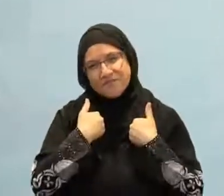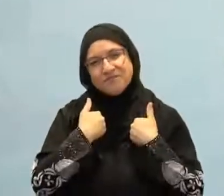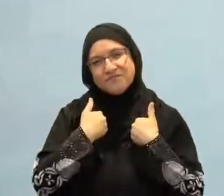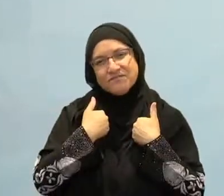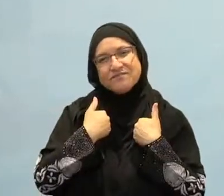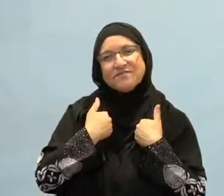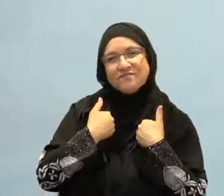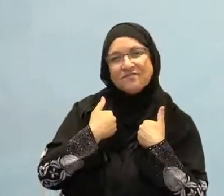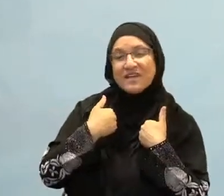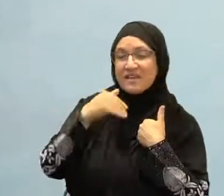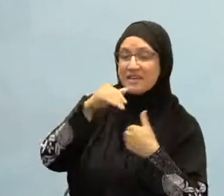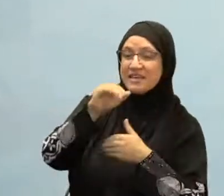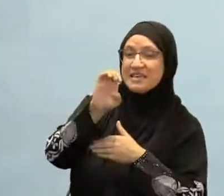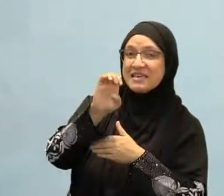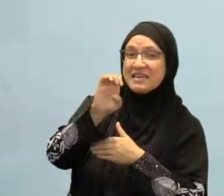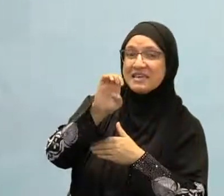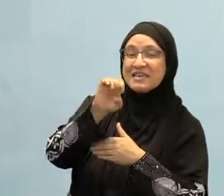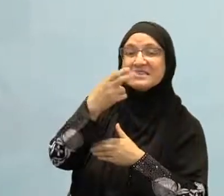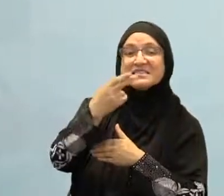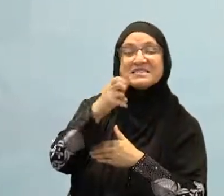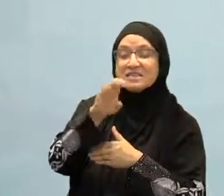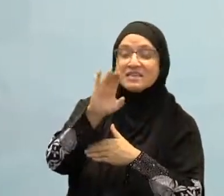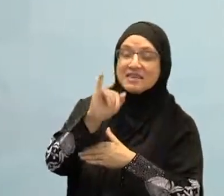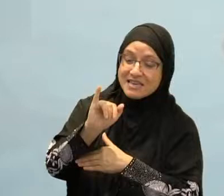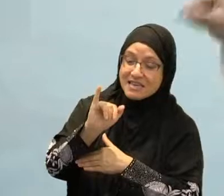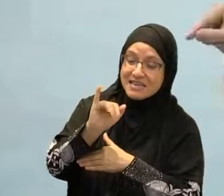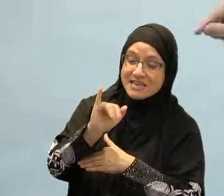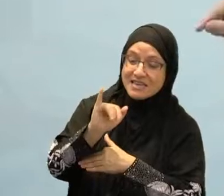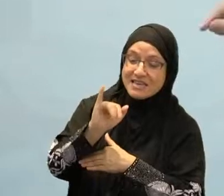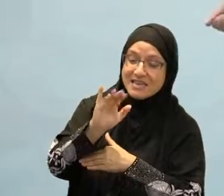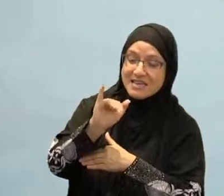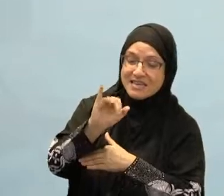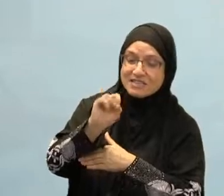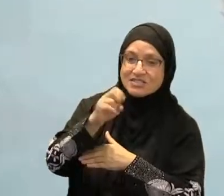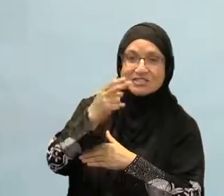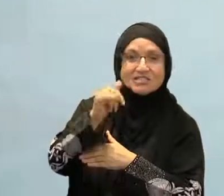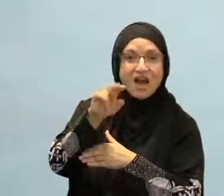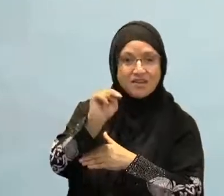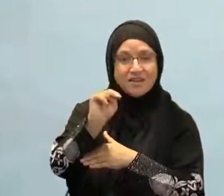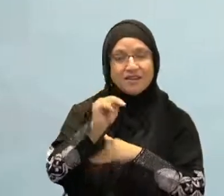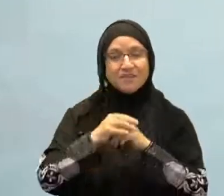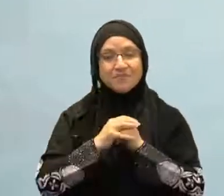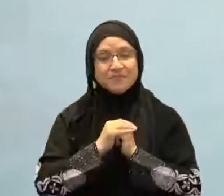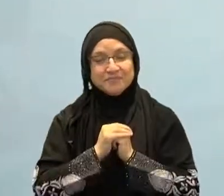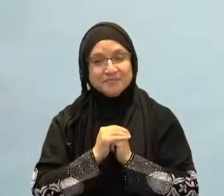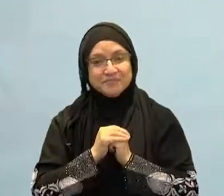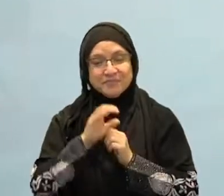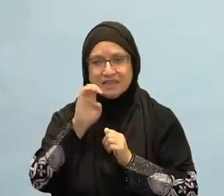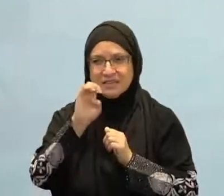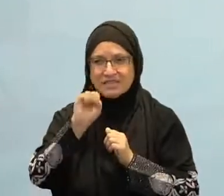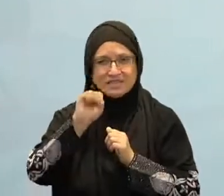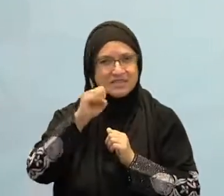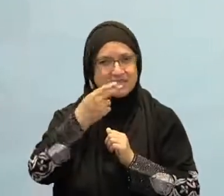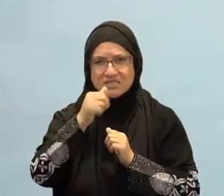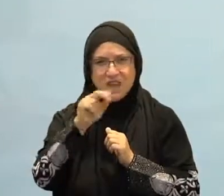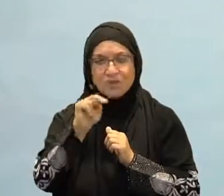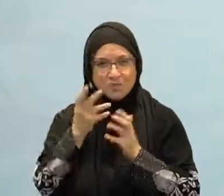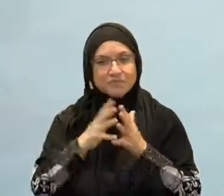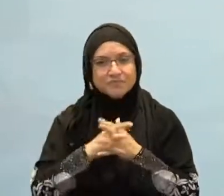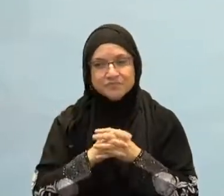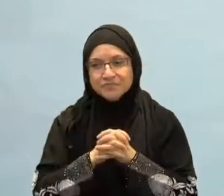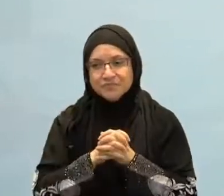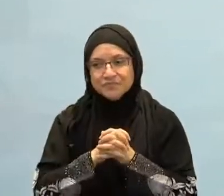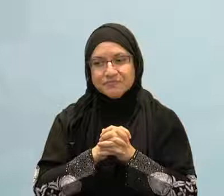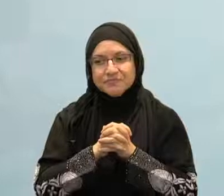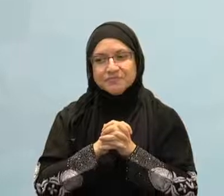Allah subhanahu wa ta'ala mentions that He descends at that time in a way that befits Him subhanahu wa ta'ala. He's calling out